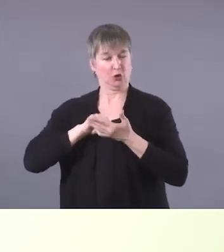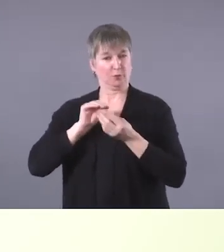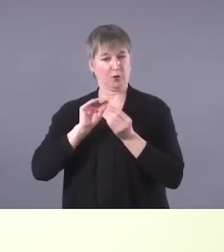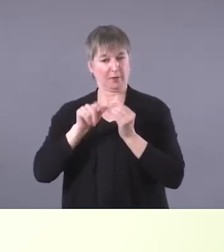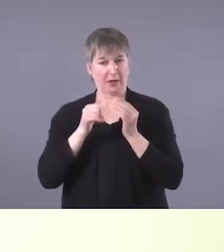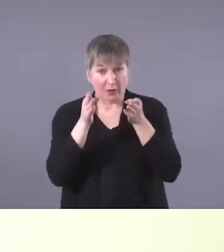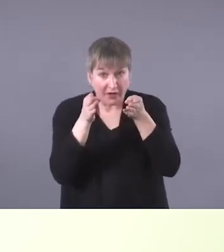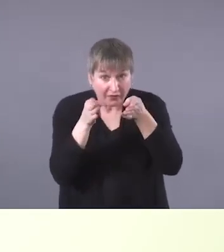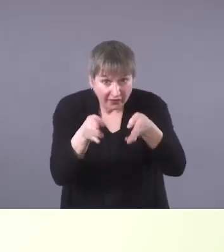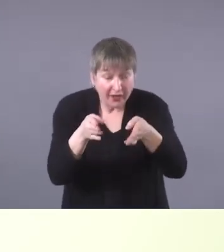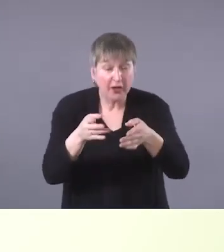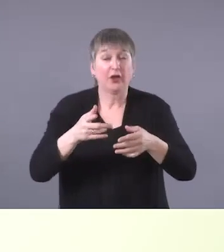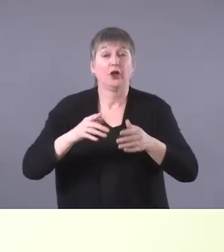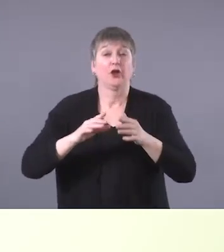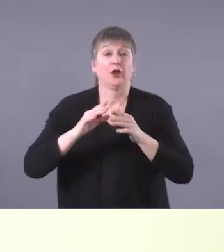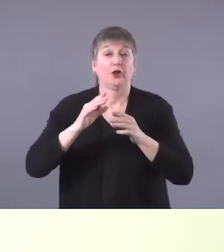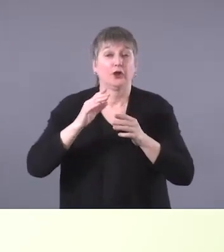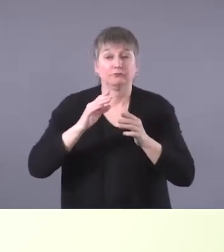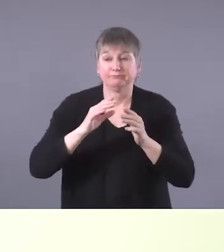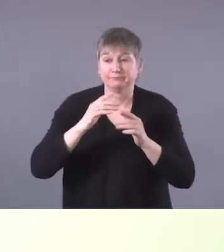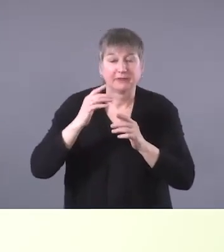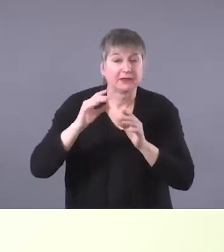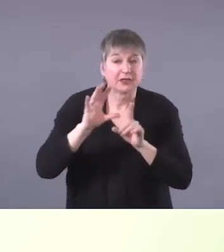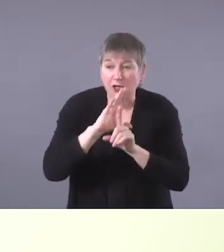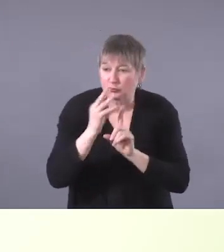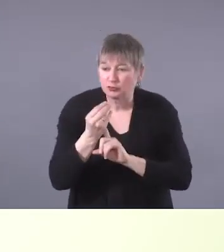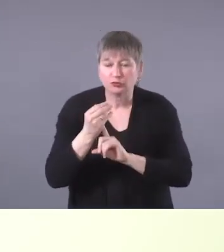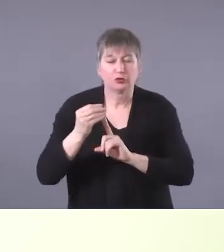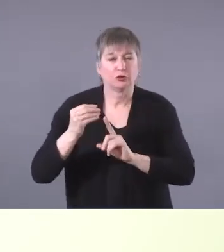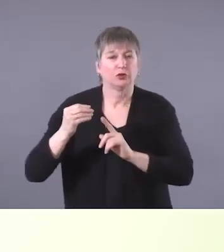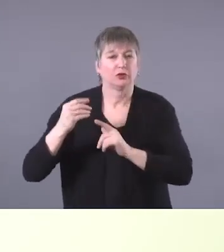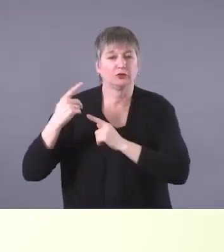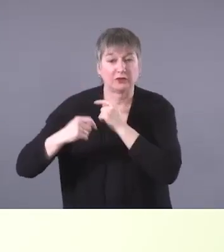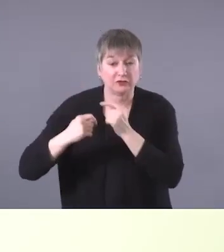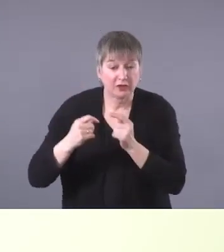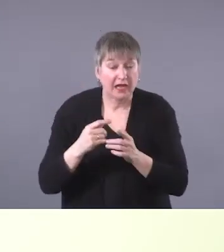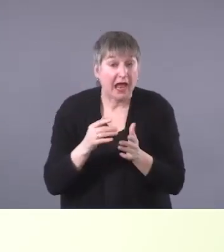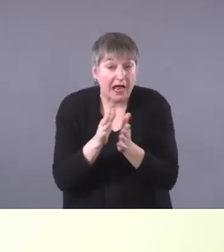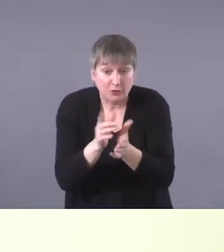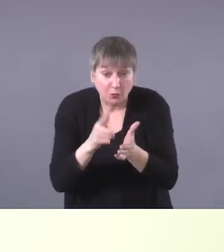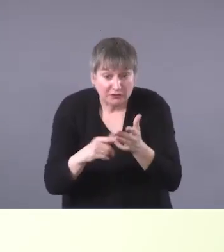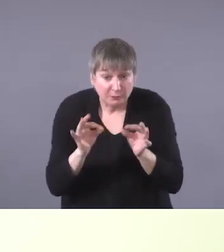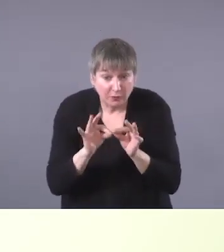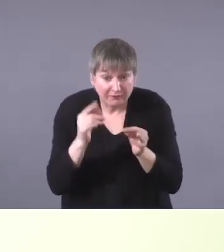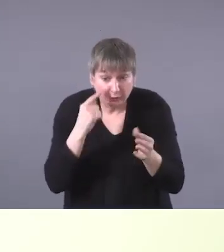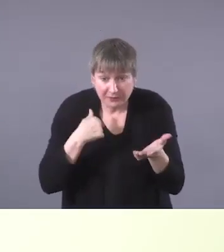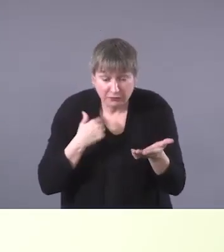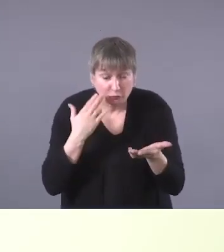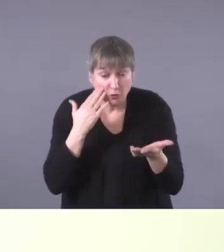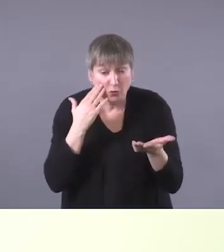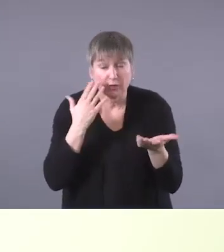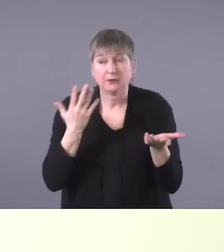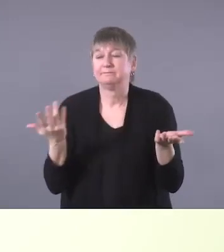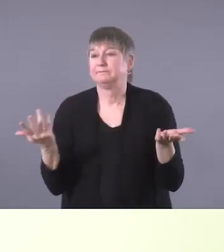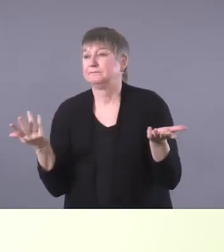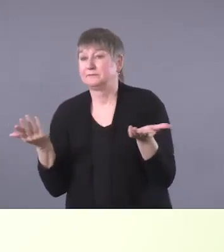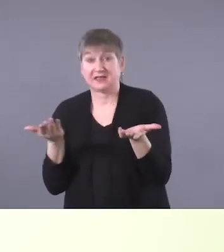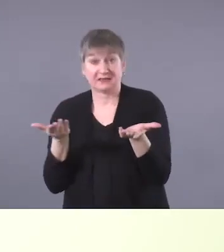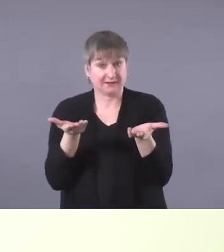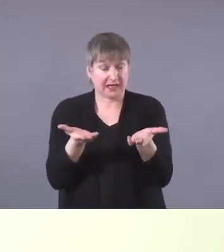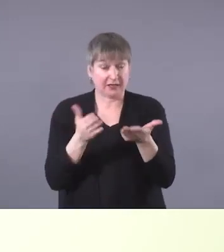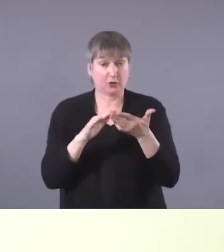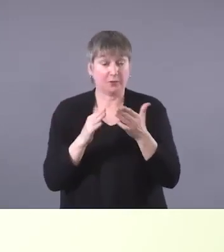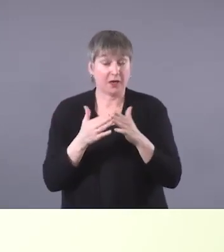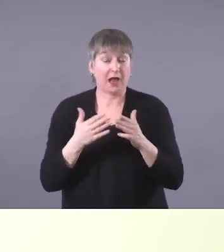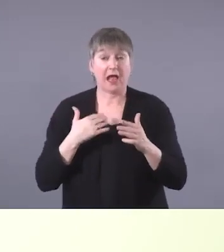ask, you know, and find out, like we said before, what, what they feel is important for us to know. So we may want to find out whether the community follows